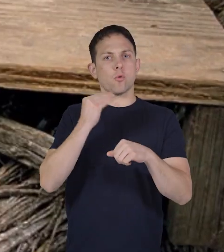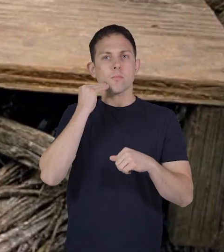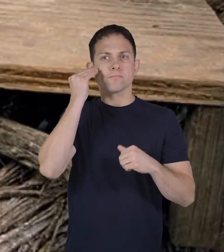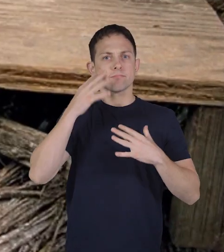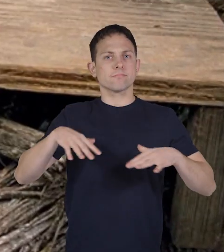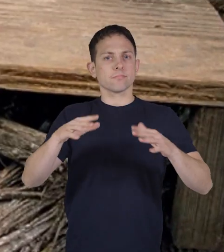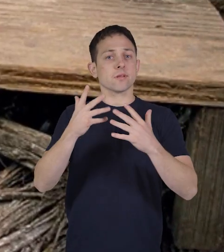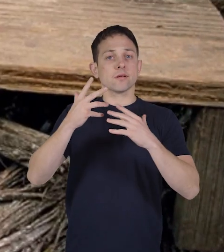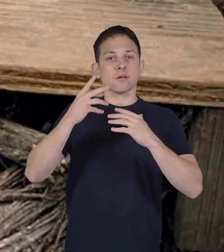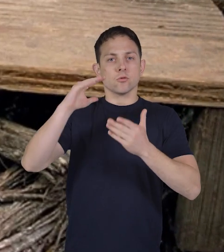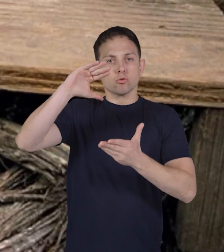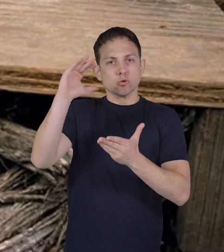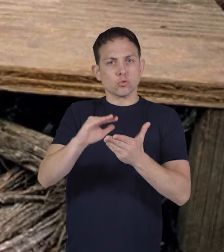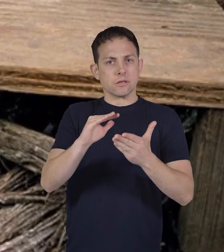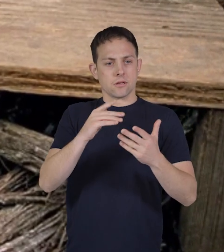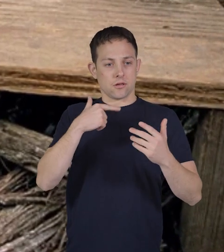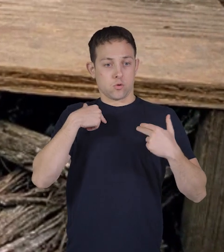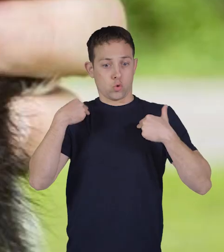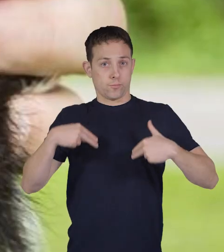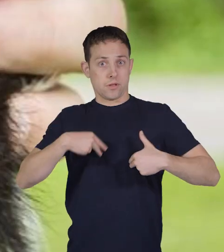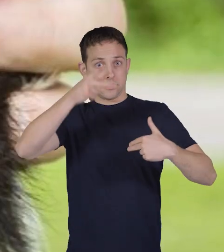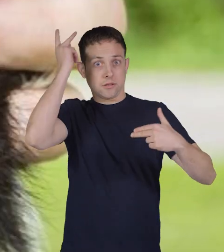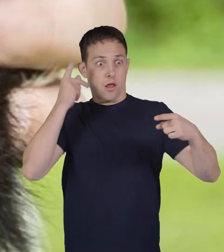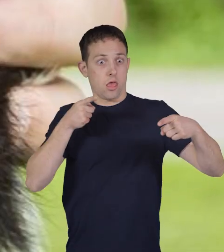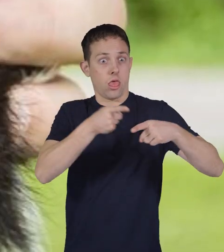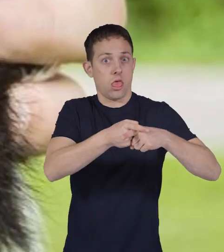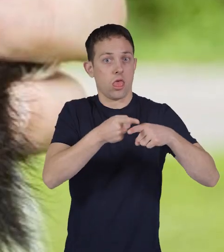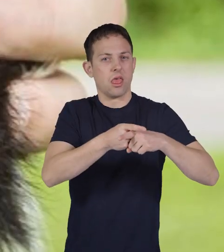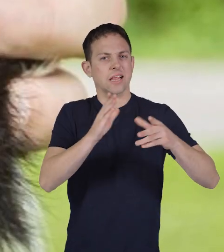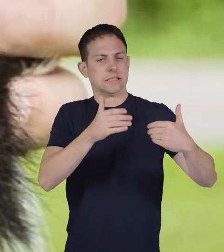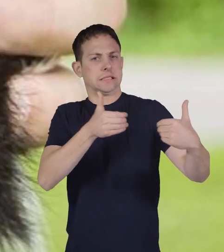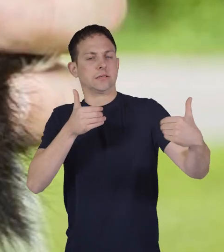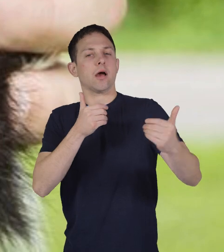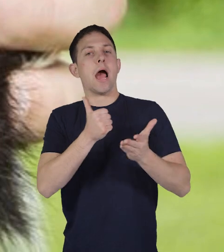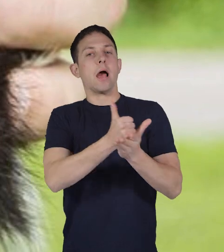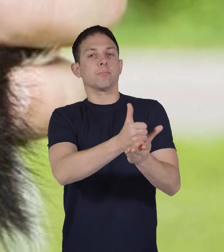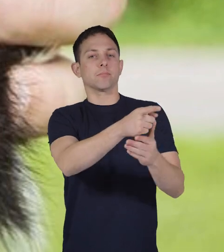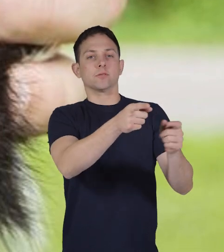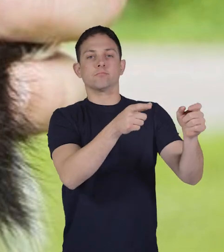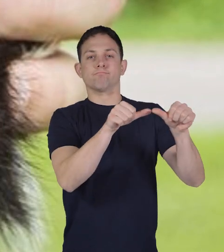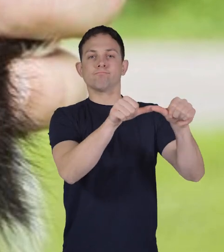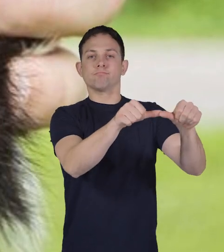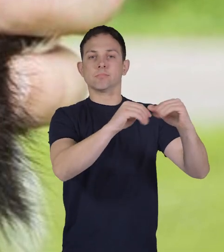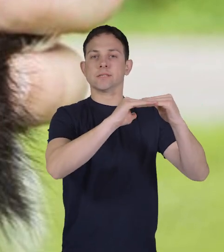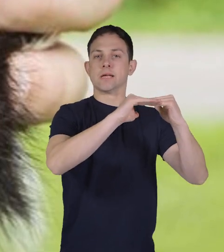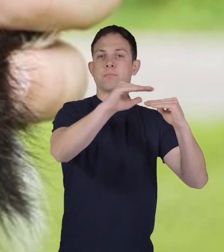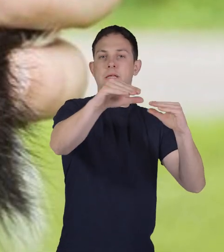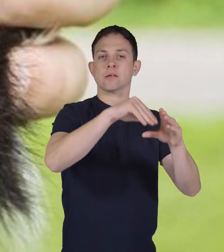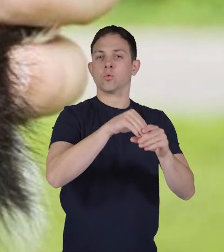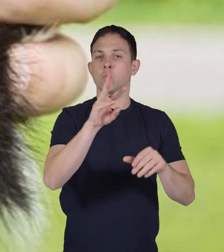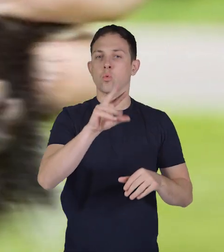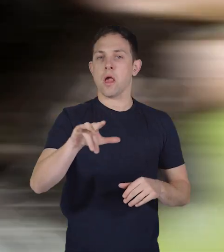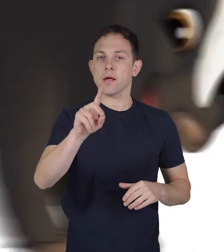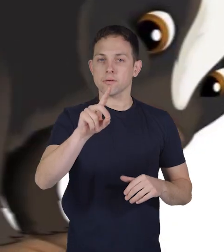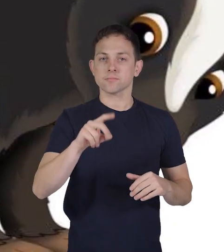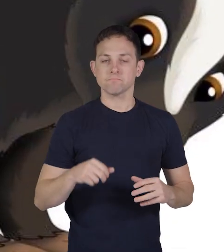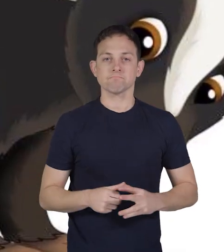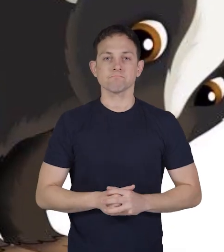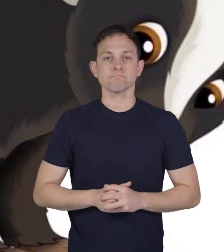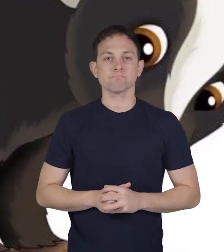reduce conflicts between skunks and humans can help ensure their populations remain stable in the wild